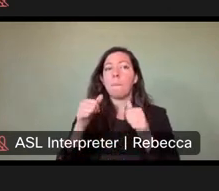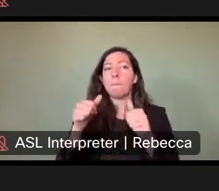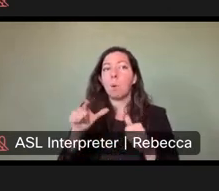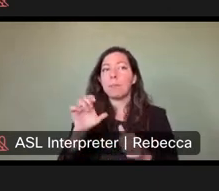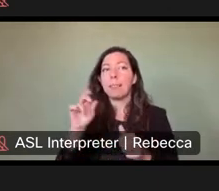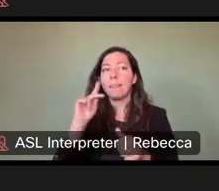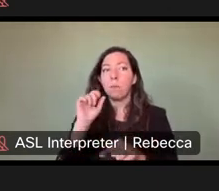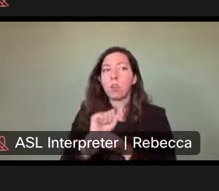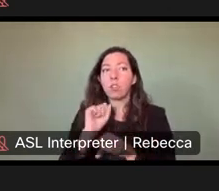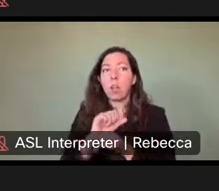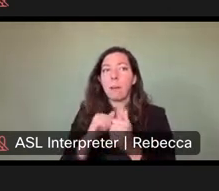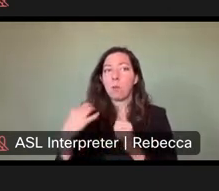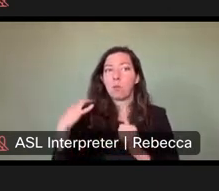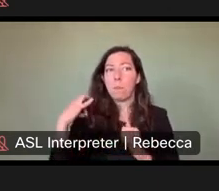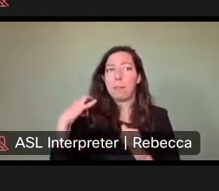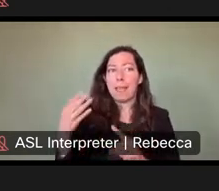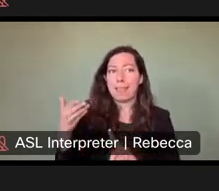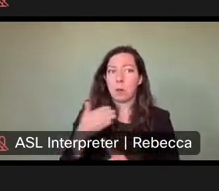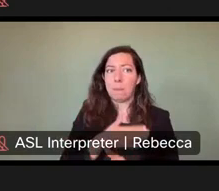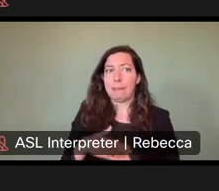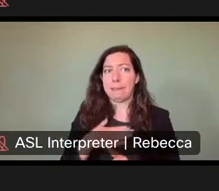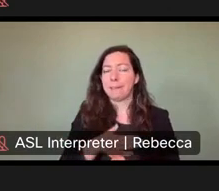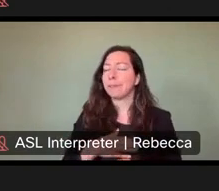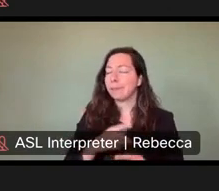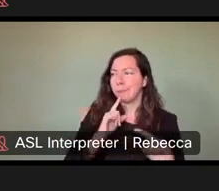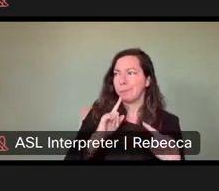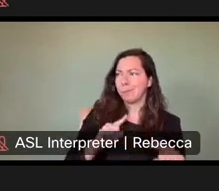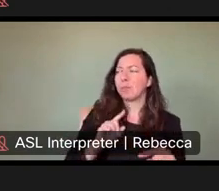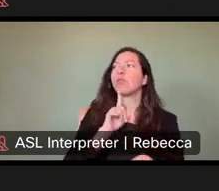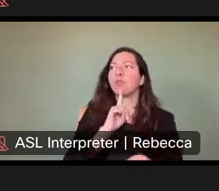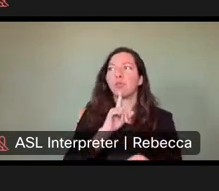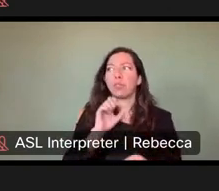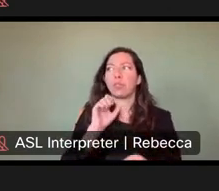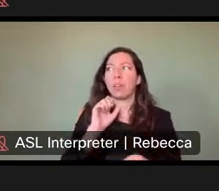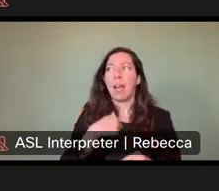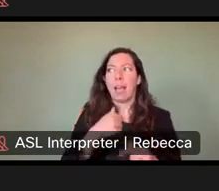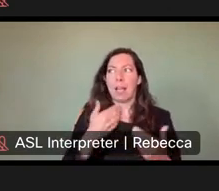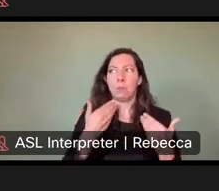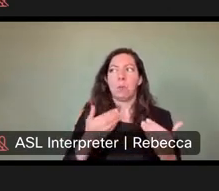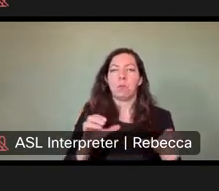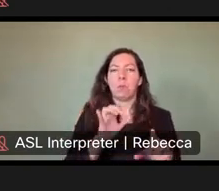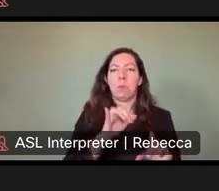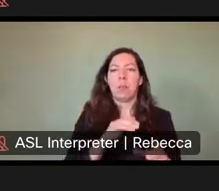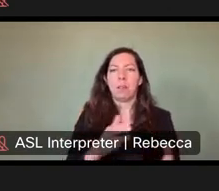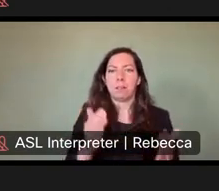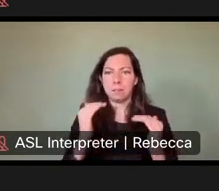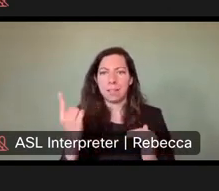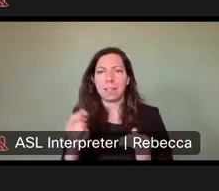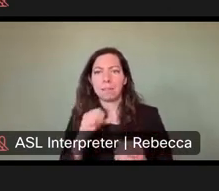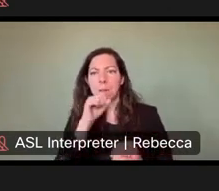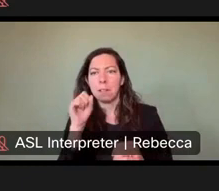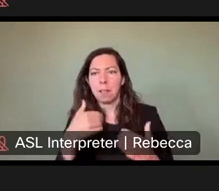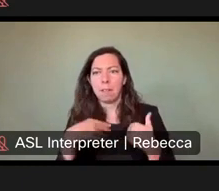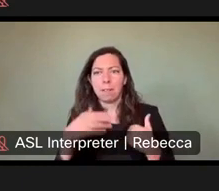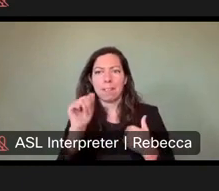Um, if that's not posted by the end here, I will, uh, do that. Uh, Chris says love the offer the SL feature. Thank you for that.